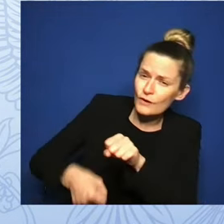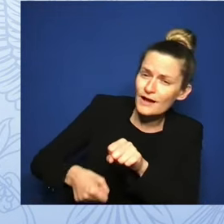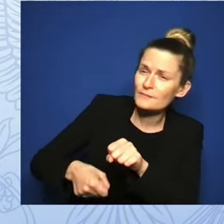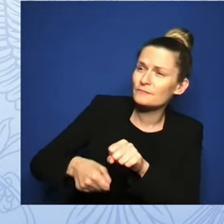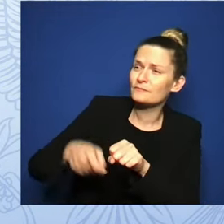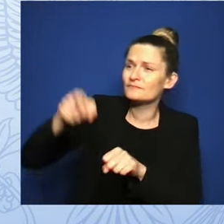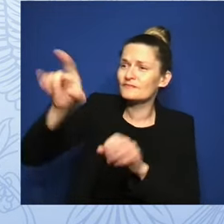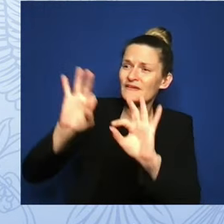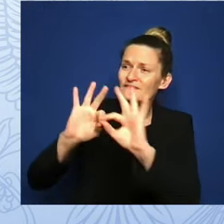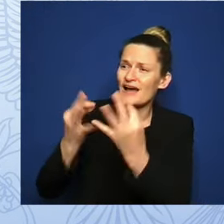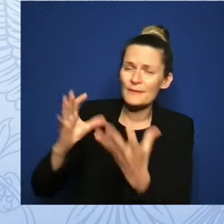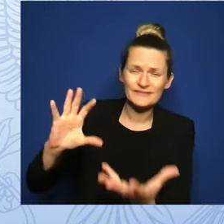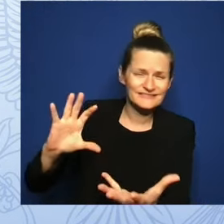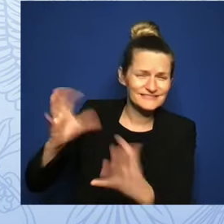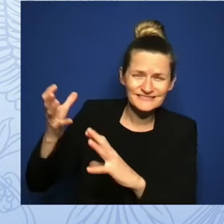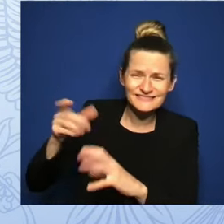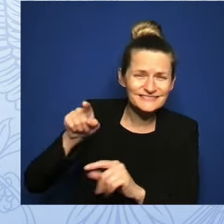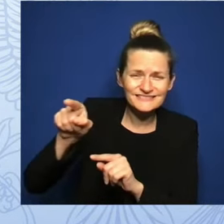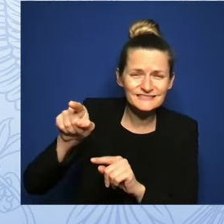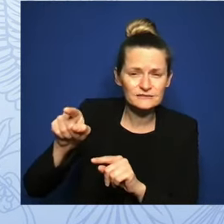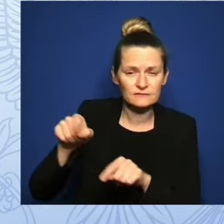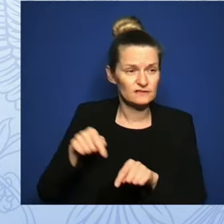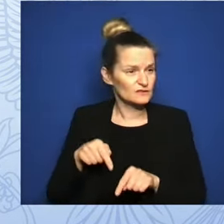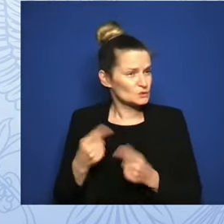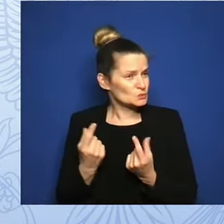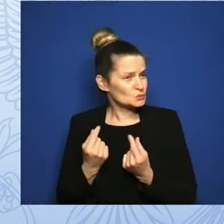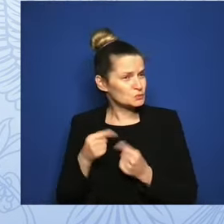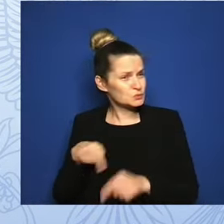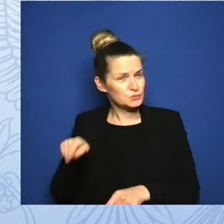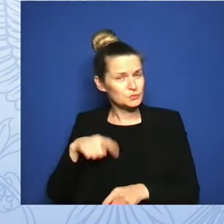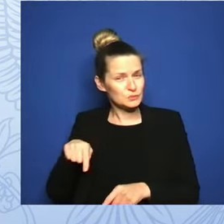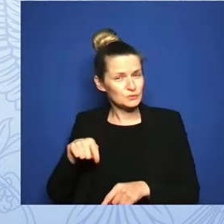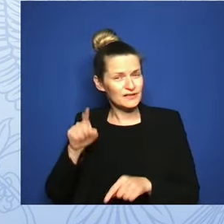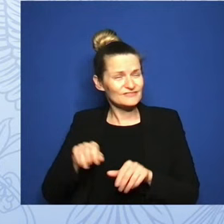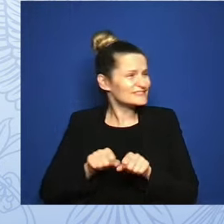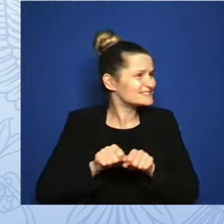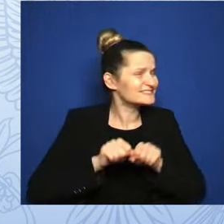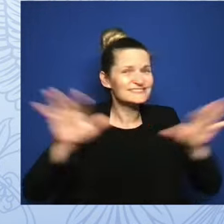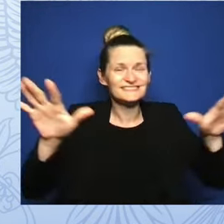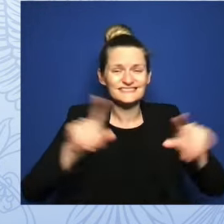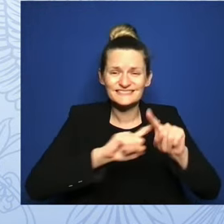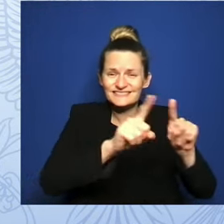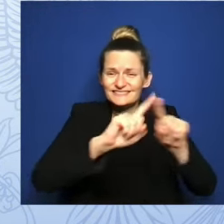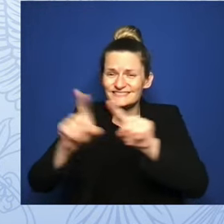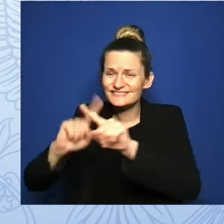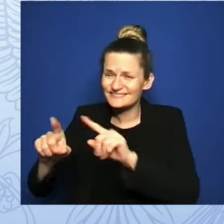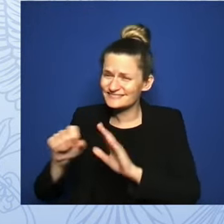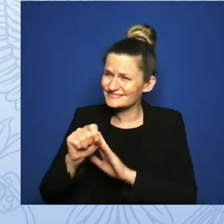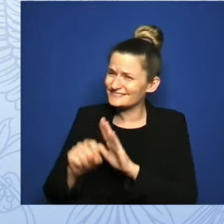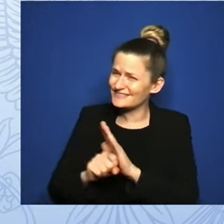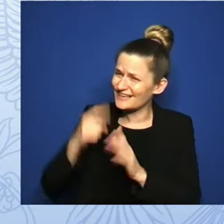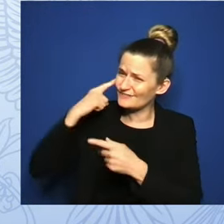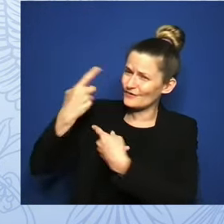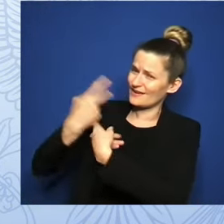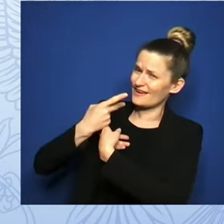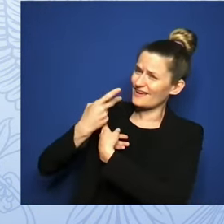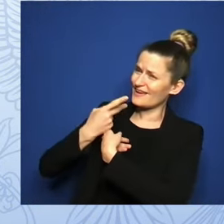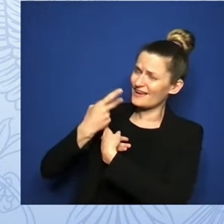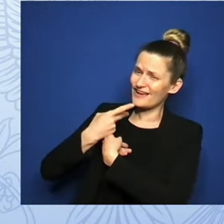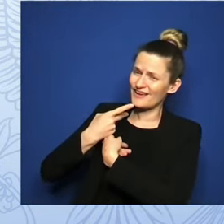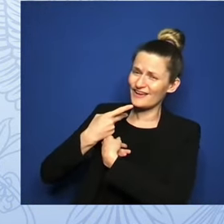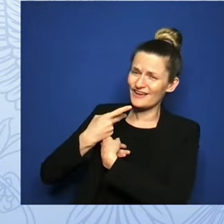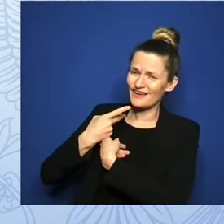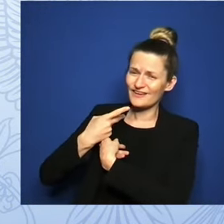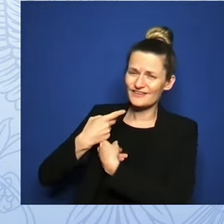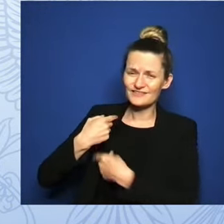Doctors have stopped providing the care that they know is best for their patients because they don't know which